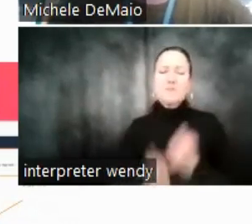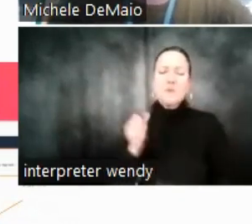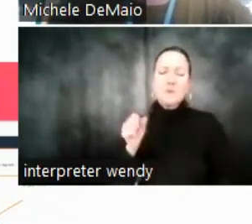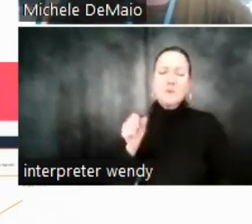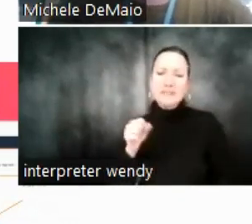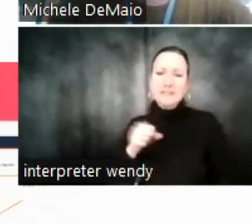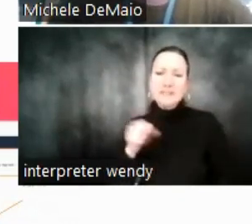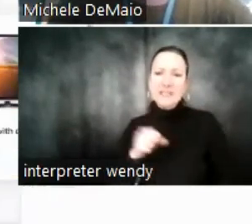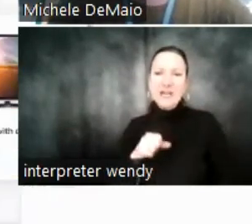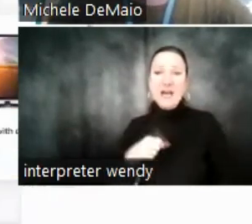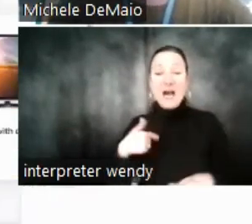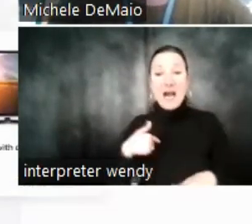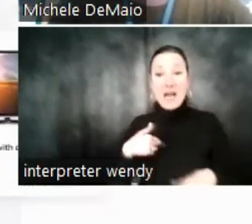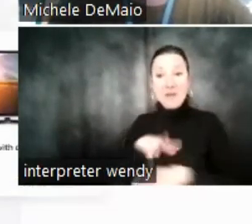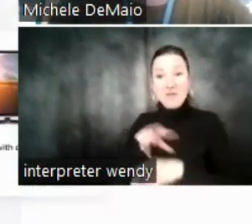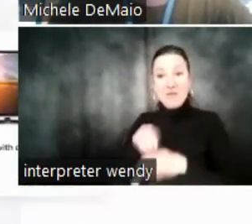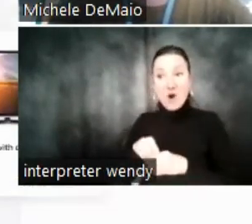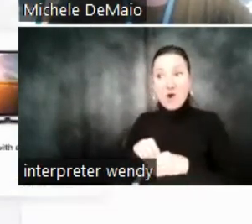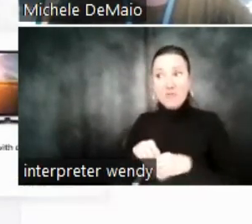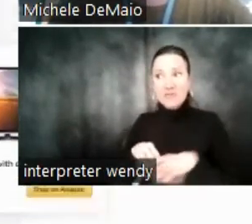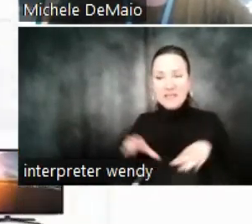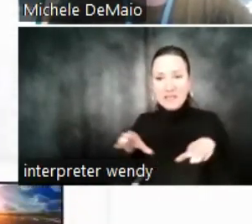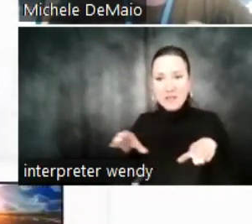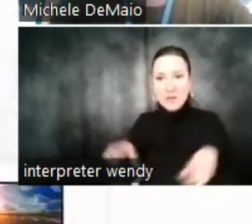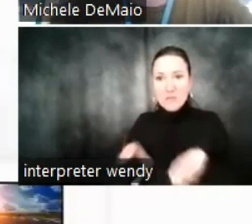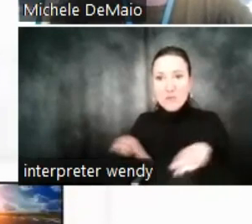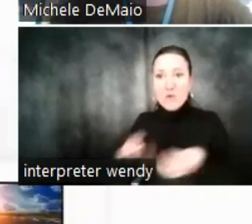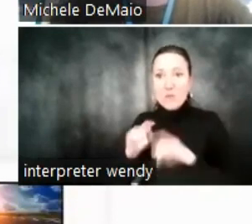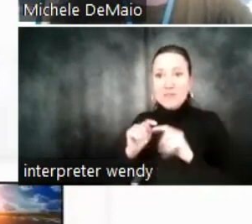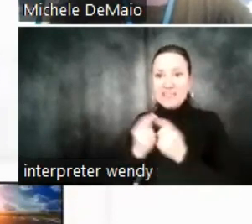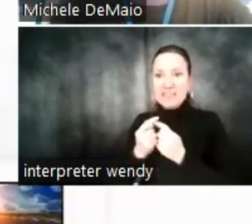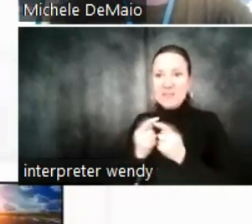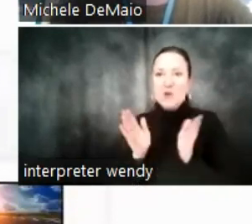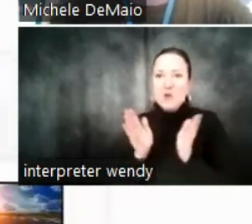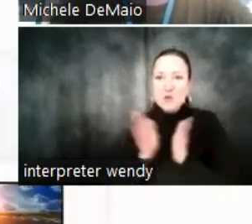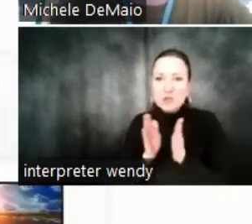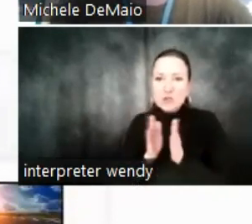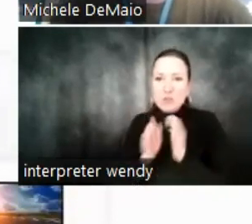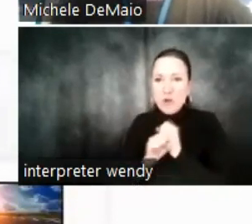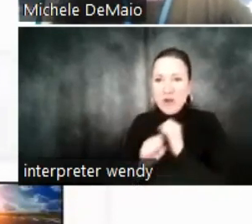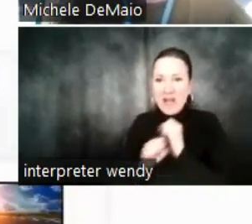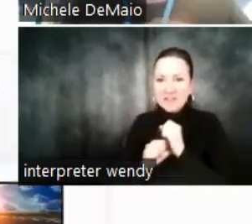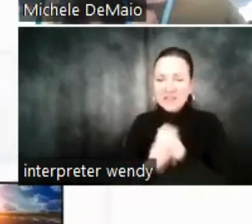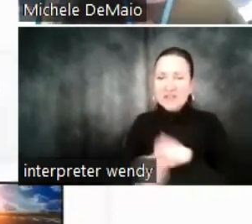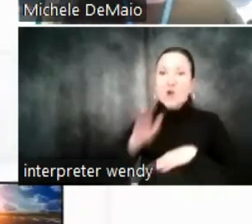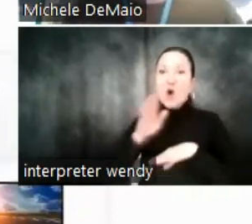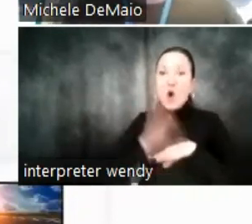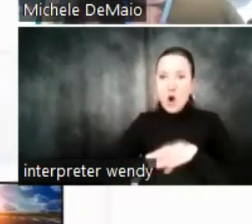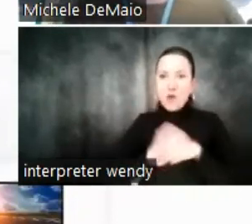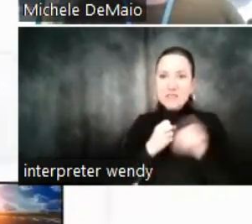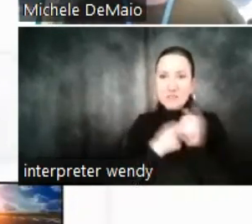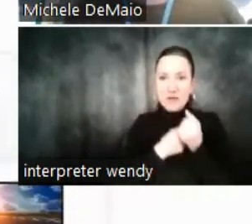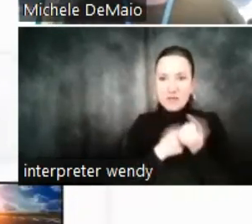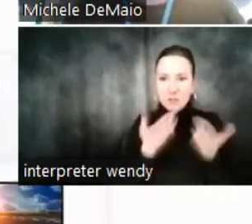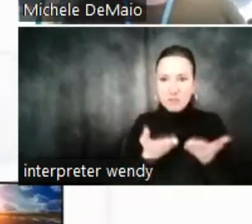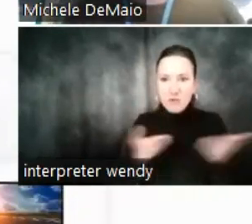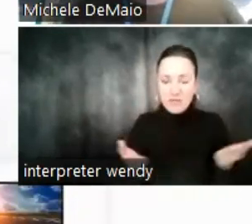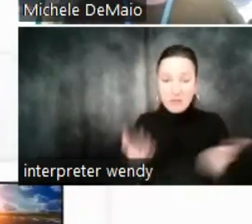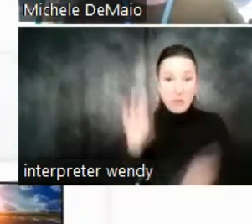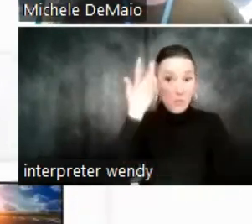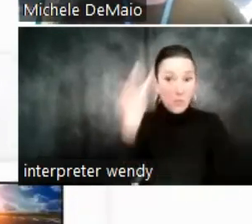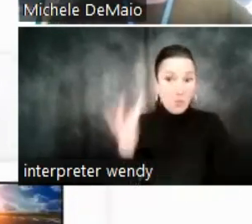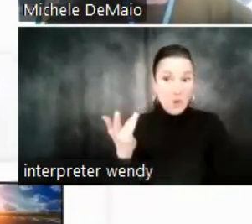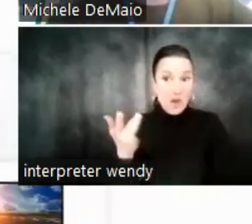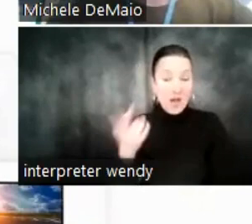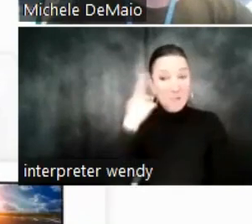actually on the performance team, which means I tend to work with smaller advertisers who are only on sponsored products. And the reason why is because the return is